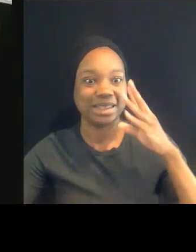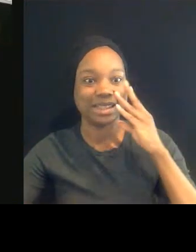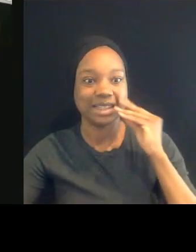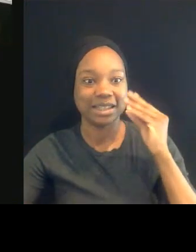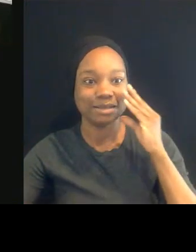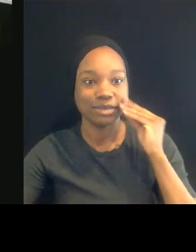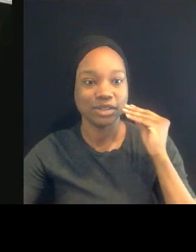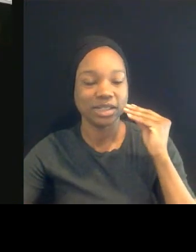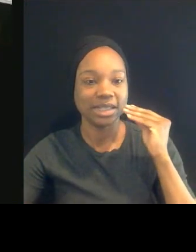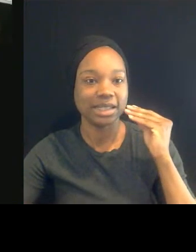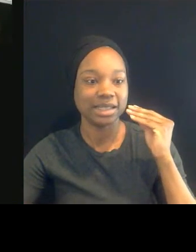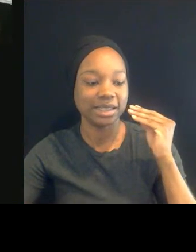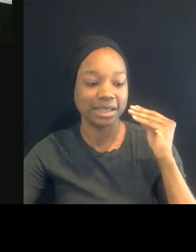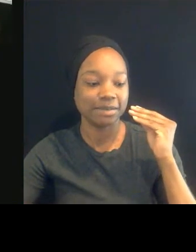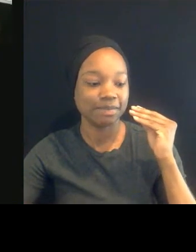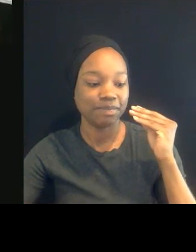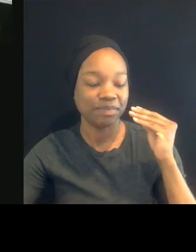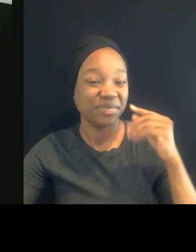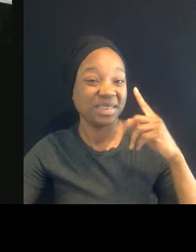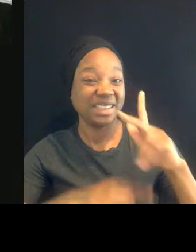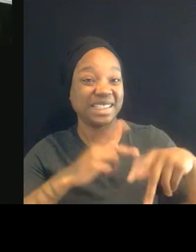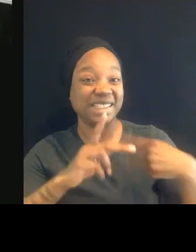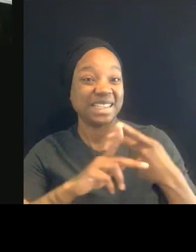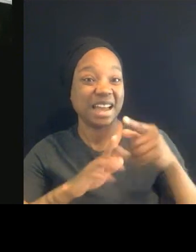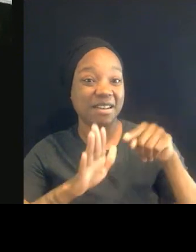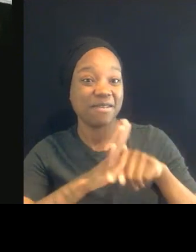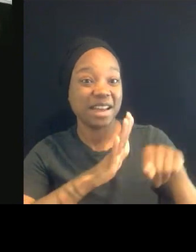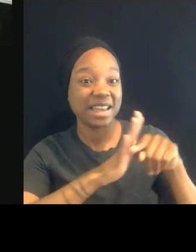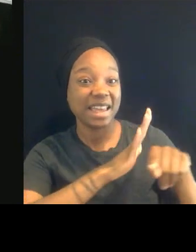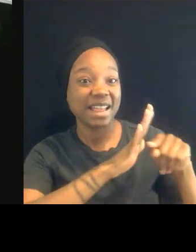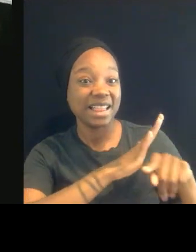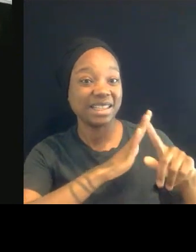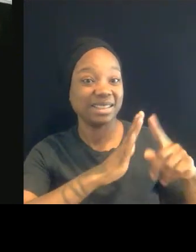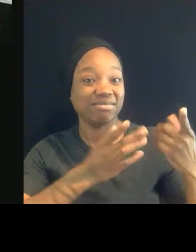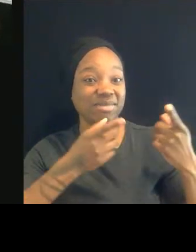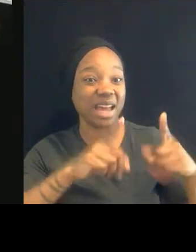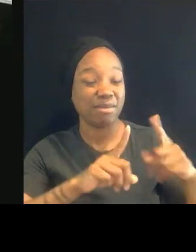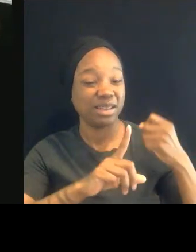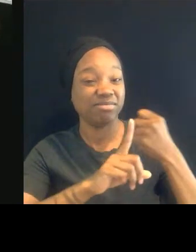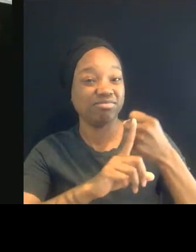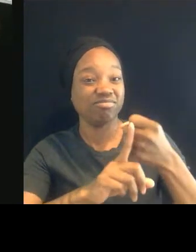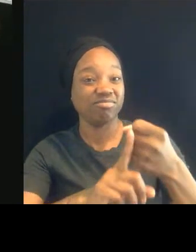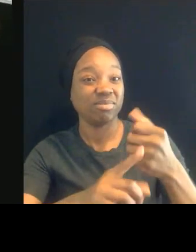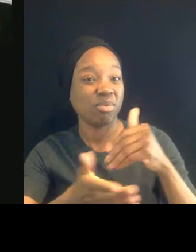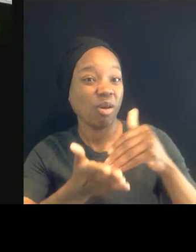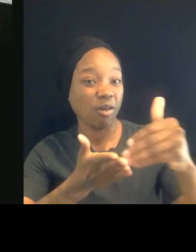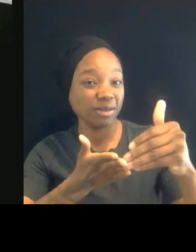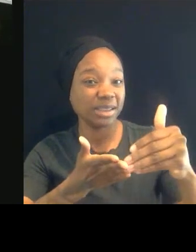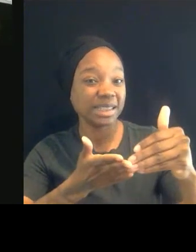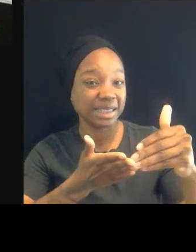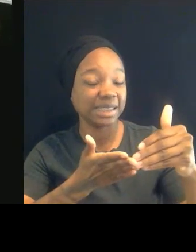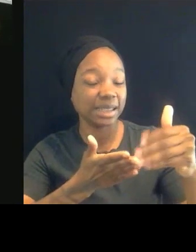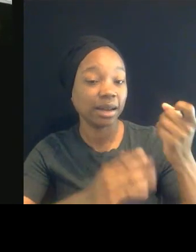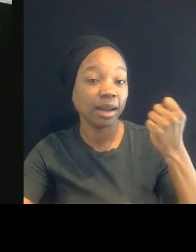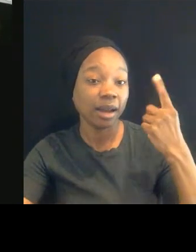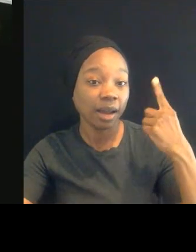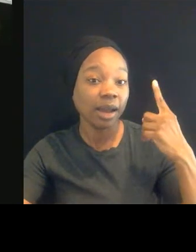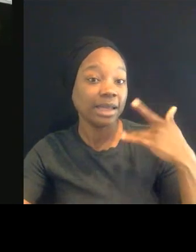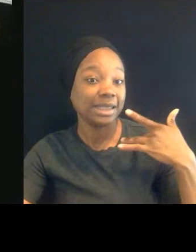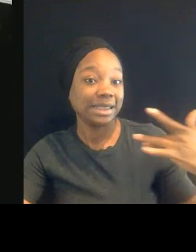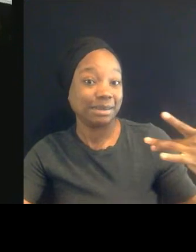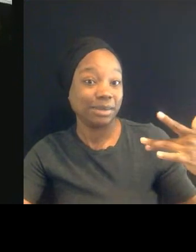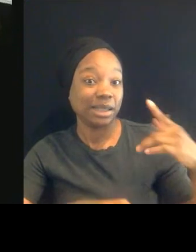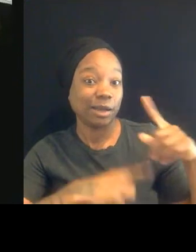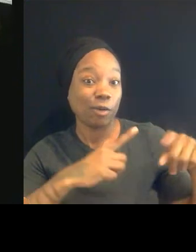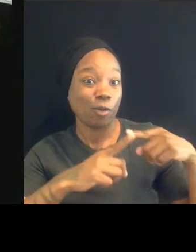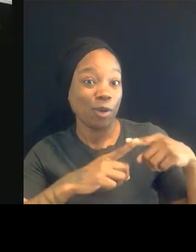kinds of killings have happened before. But often, it was in the context of sport.